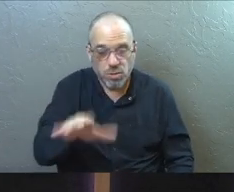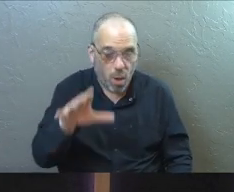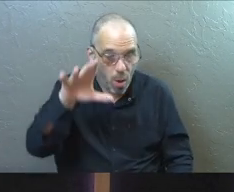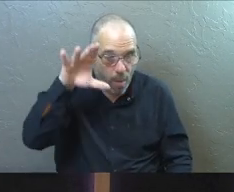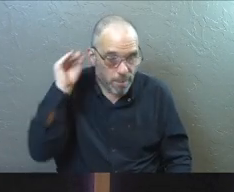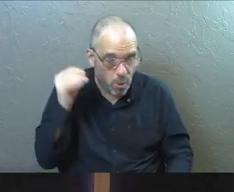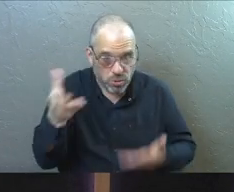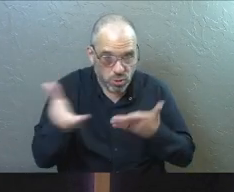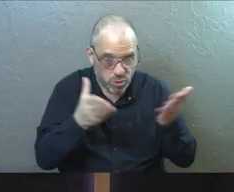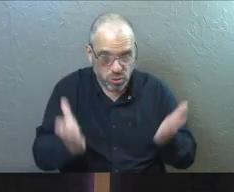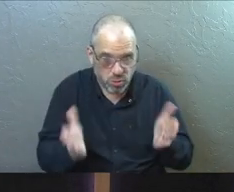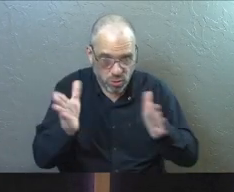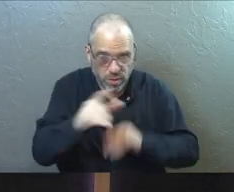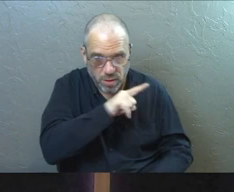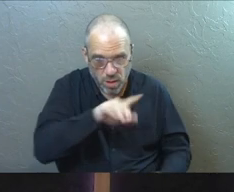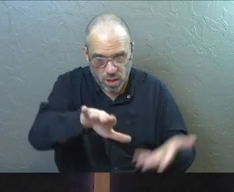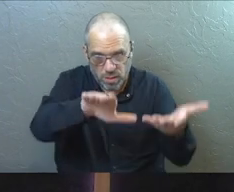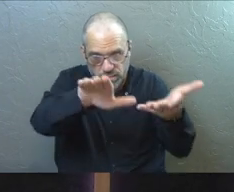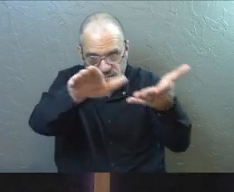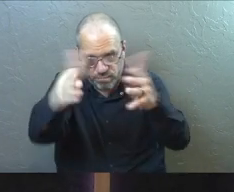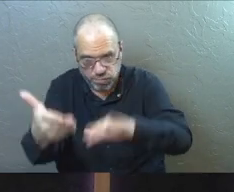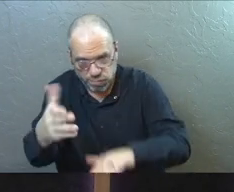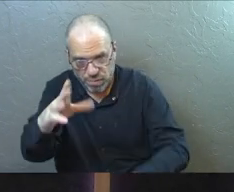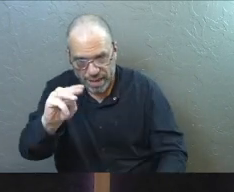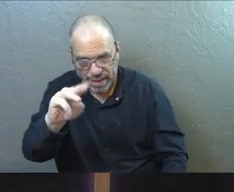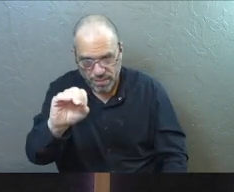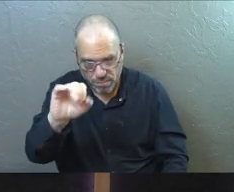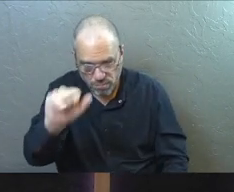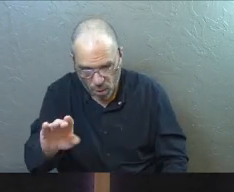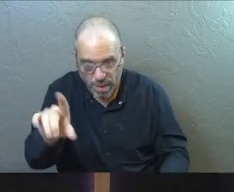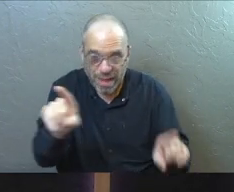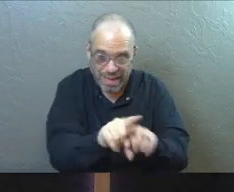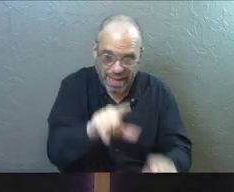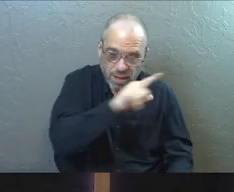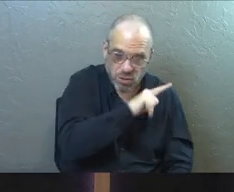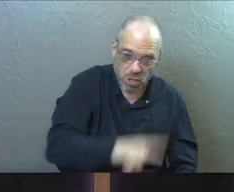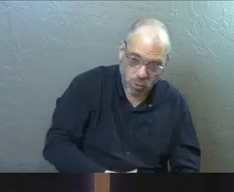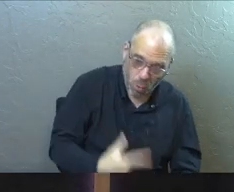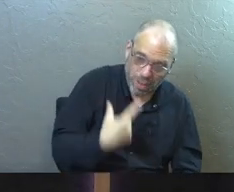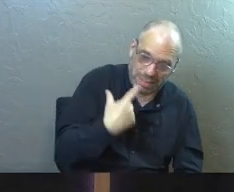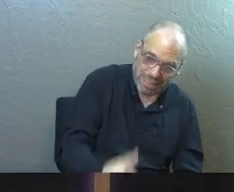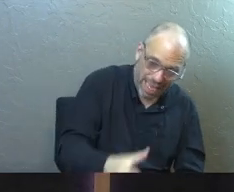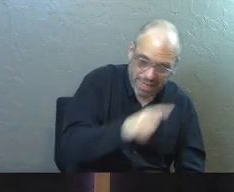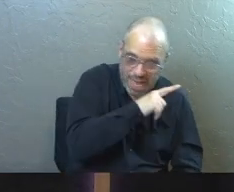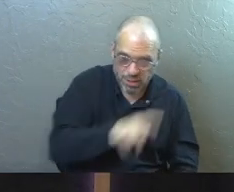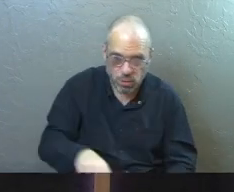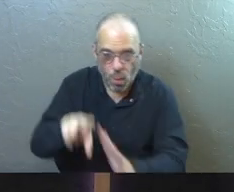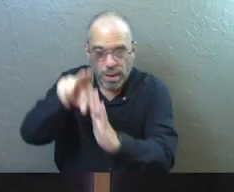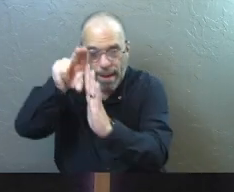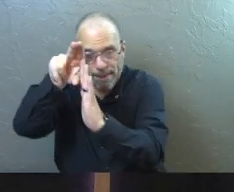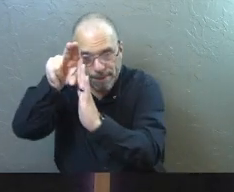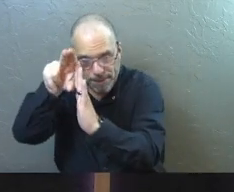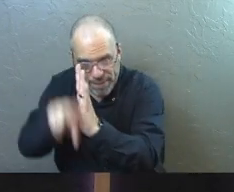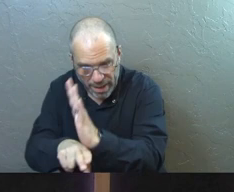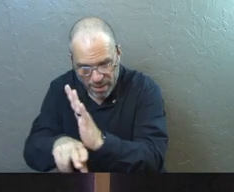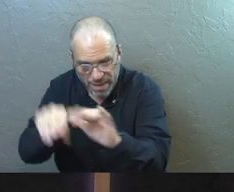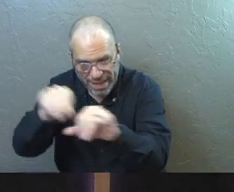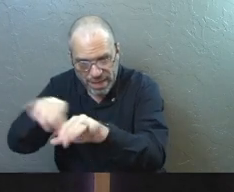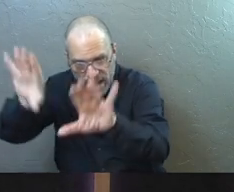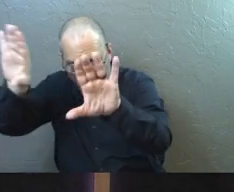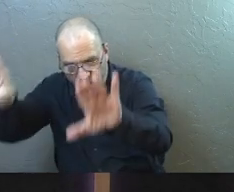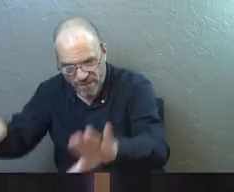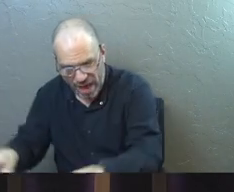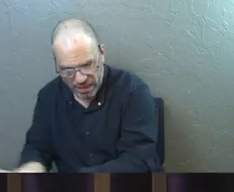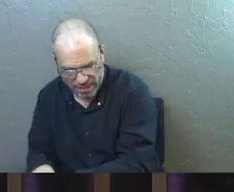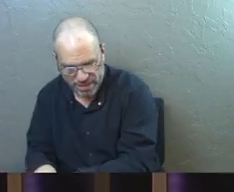Moses, the servant of the Lord died there in the land of Moab, just as the Lord had said, and the Lord buried him in a valley.